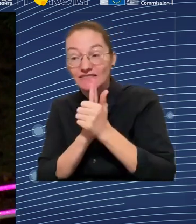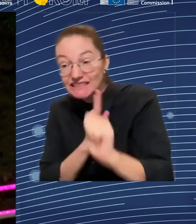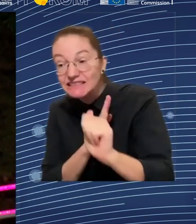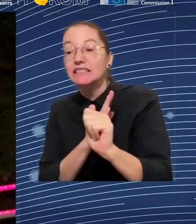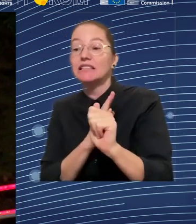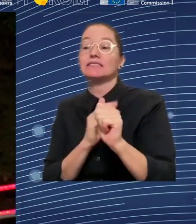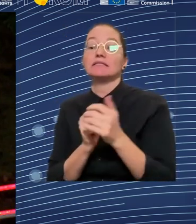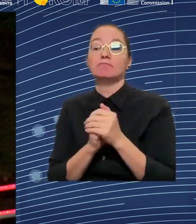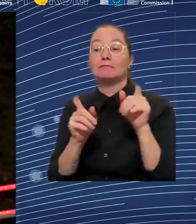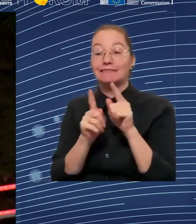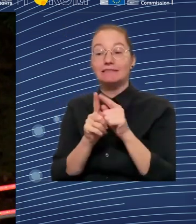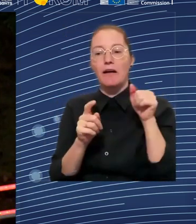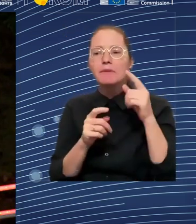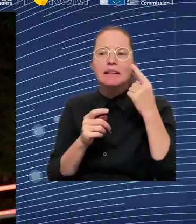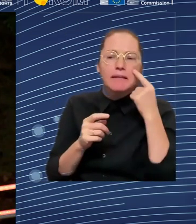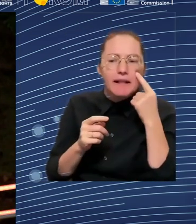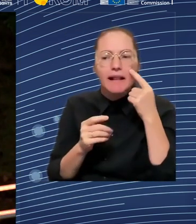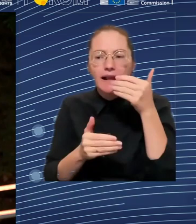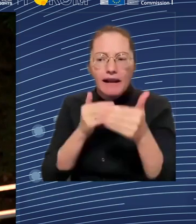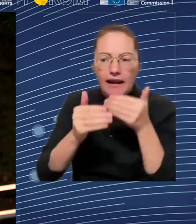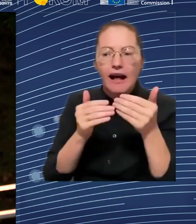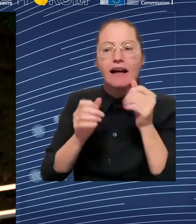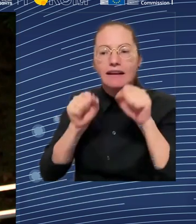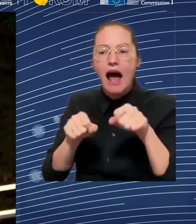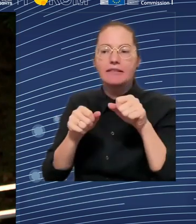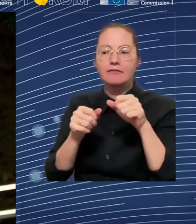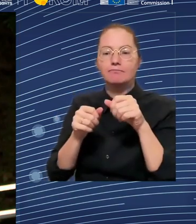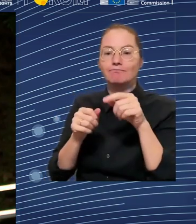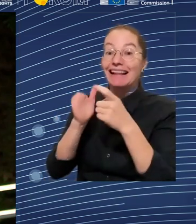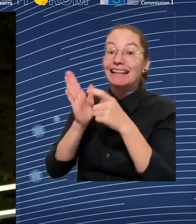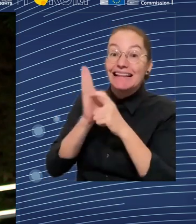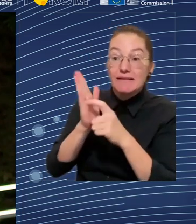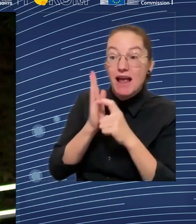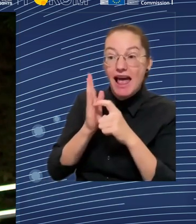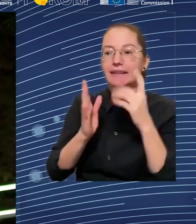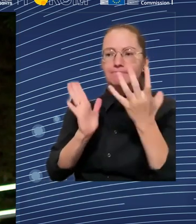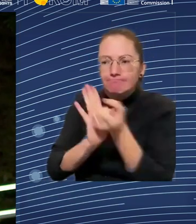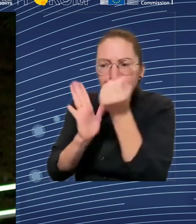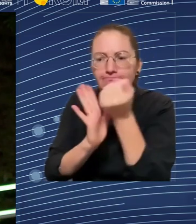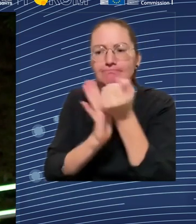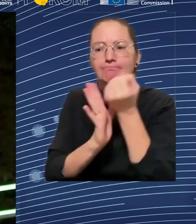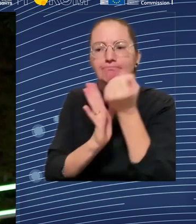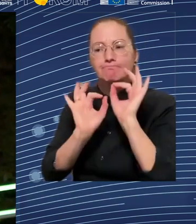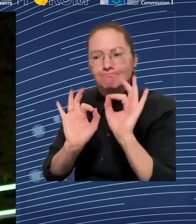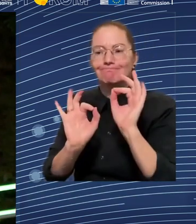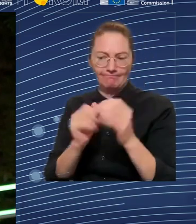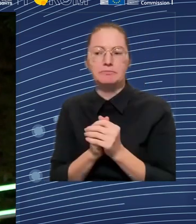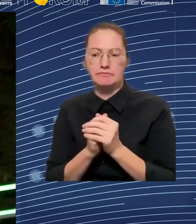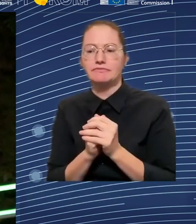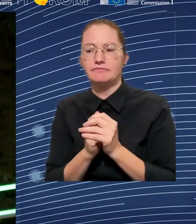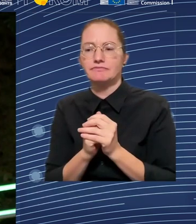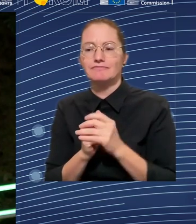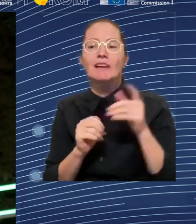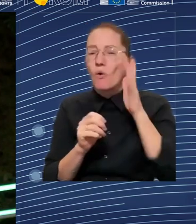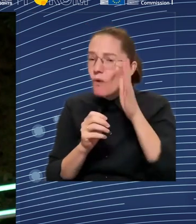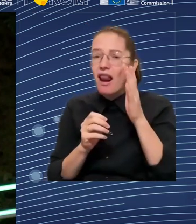is very extremely small. I think something we've estimated about 0.3% of the overall labor force. The much